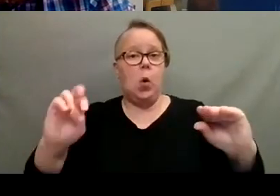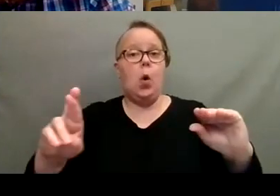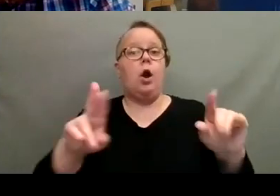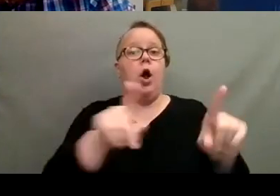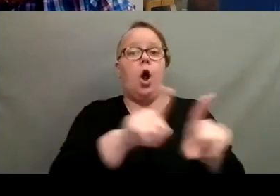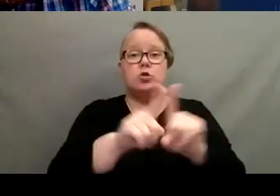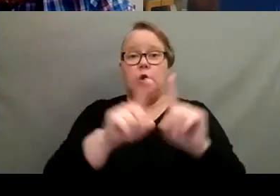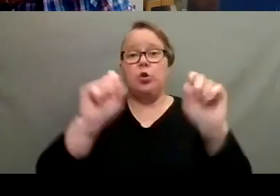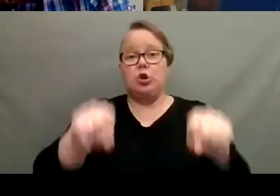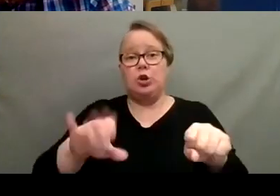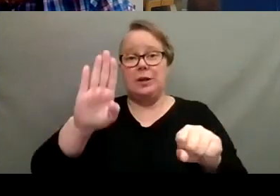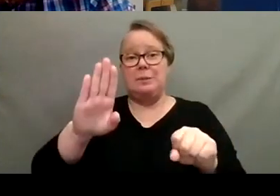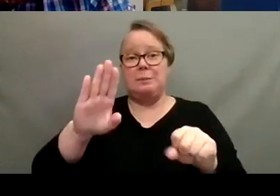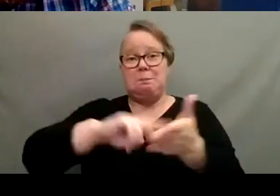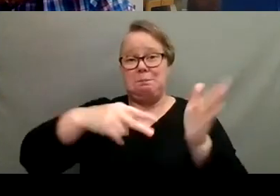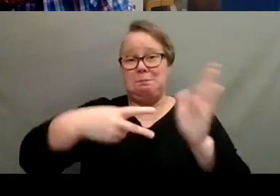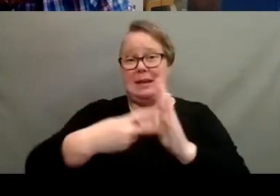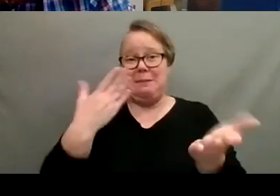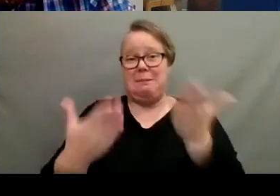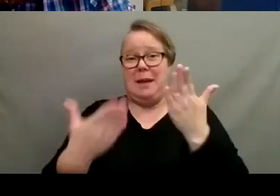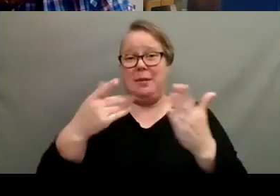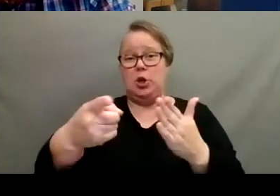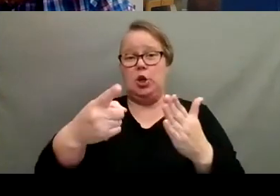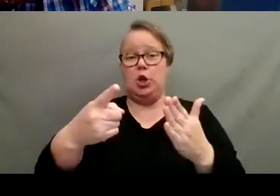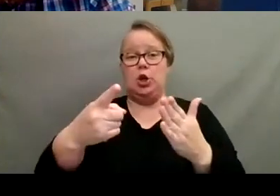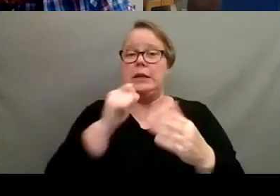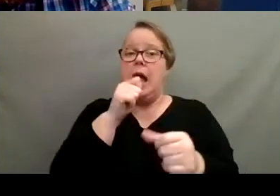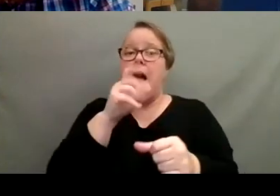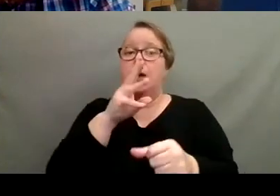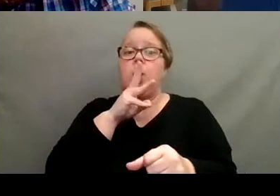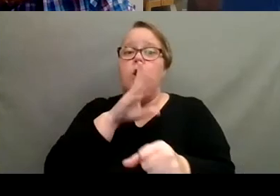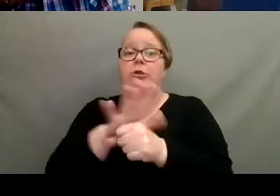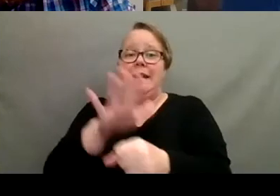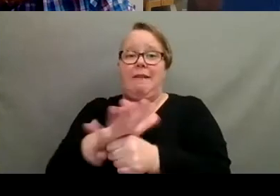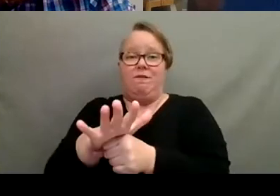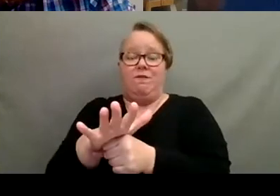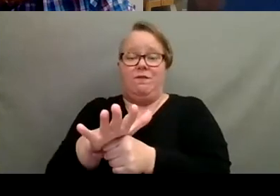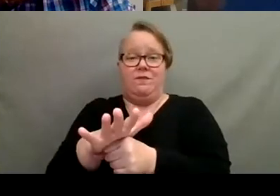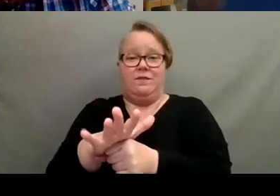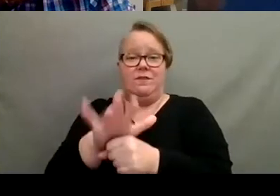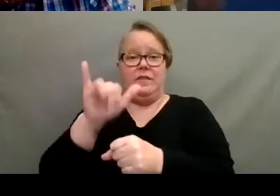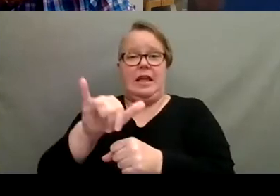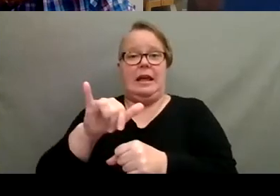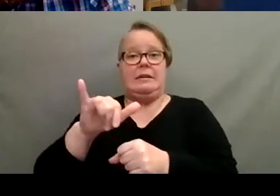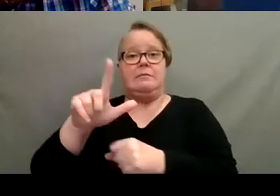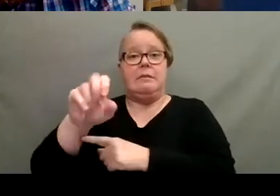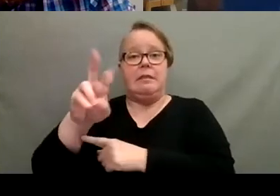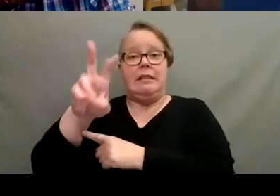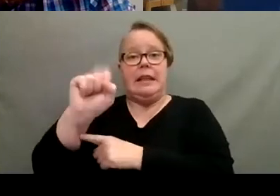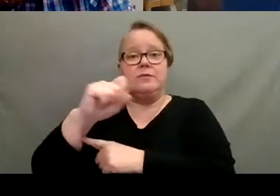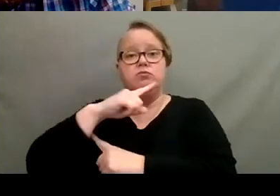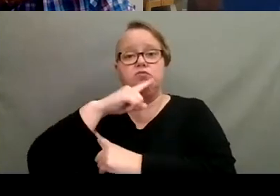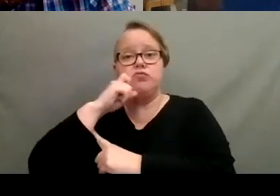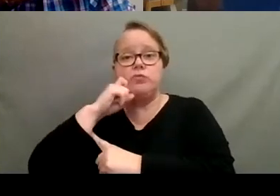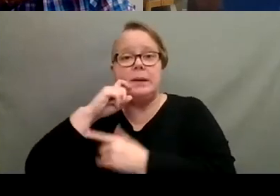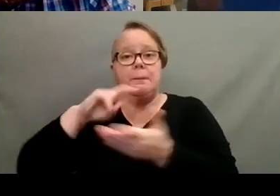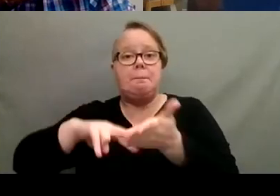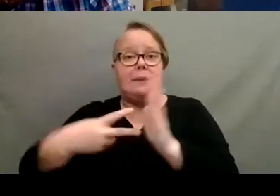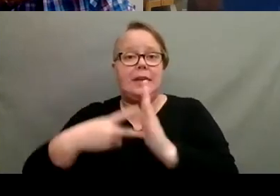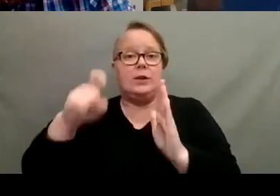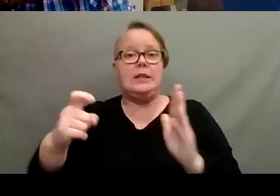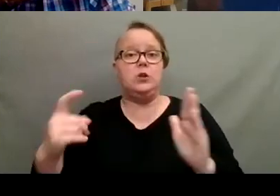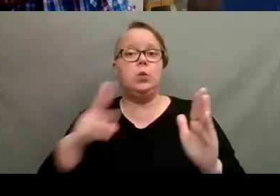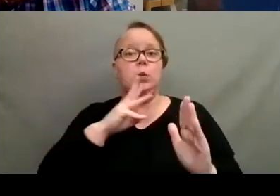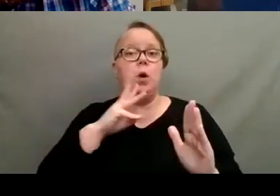could mean that maybe you're watering a little bit too little, that the leaves are drying out and you may need to water a little bit